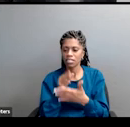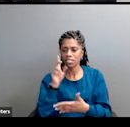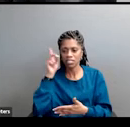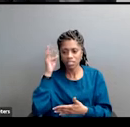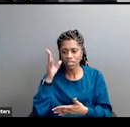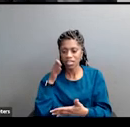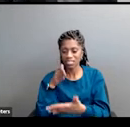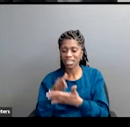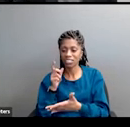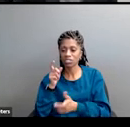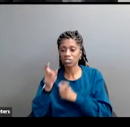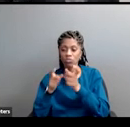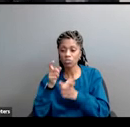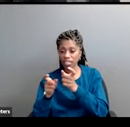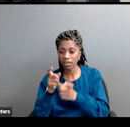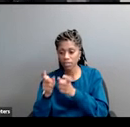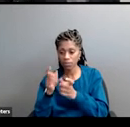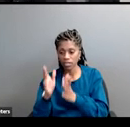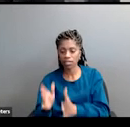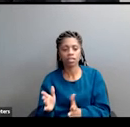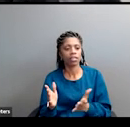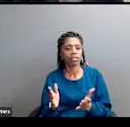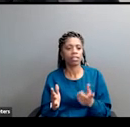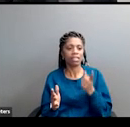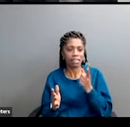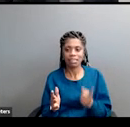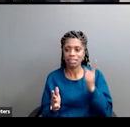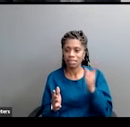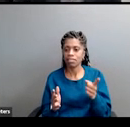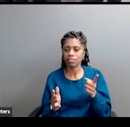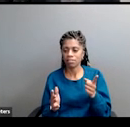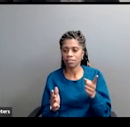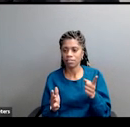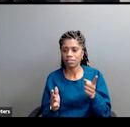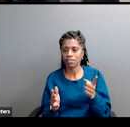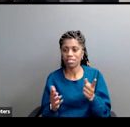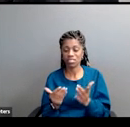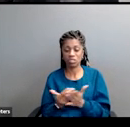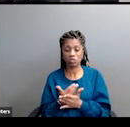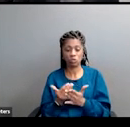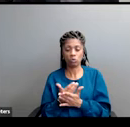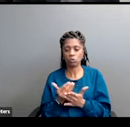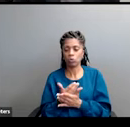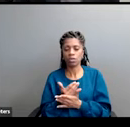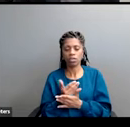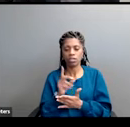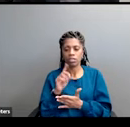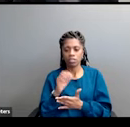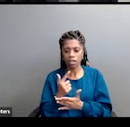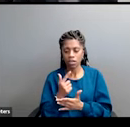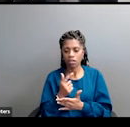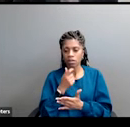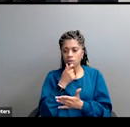on philanthropy, they're not going to go away. This is the new sort of dog whistle script for 2020,